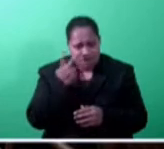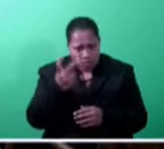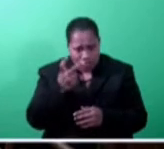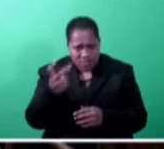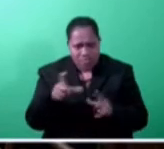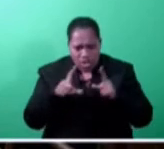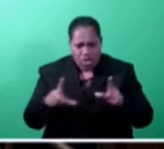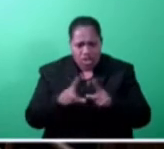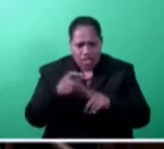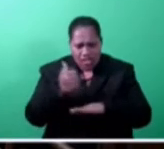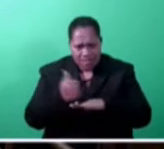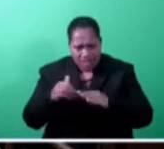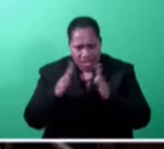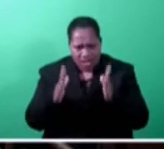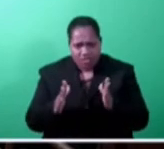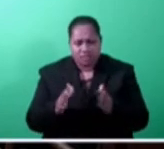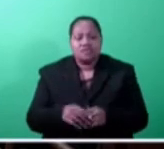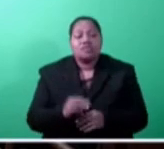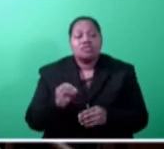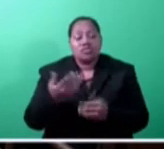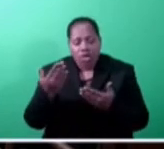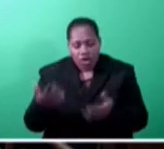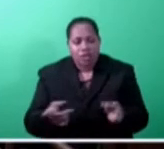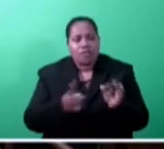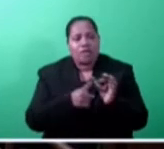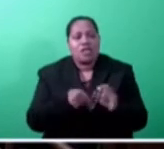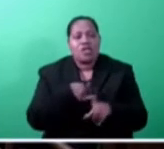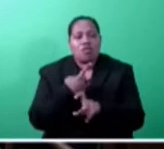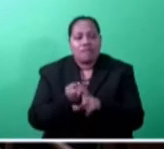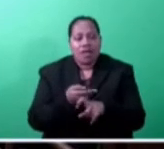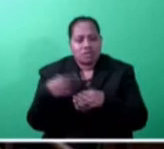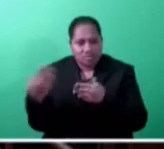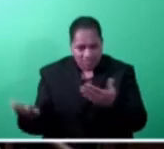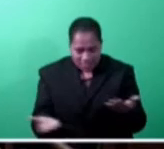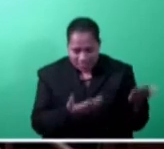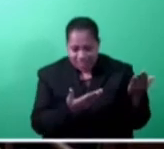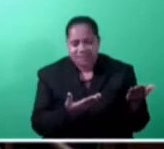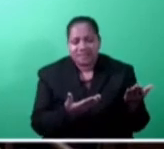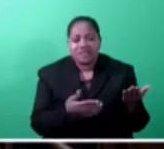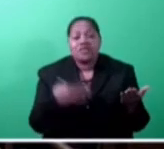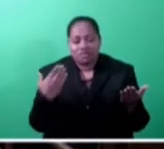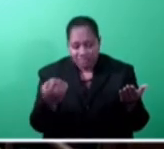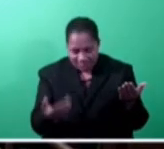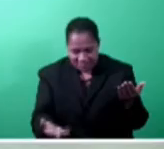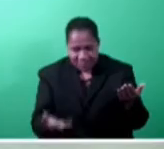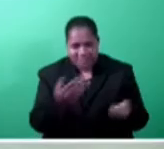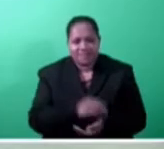Development, the Honourable Pramila Kumar, to deliver her statement. You have the floor,'am.